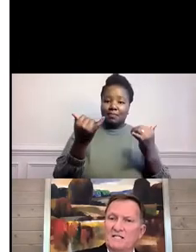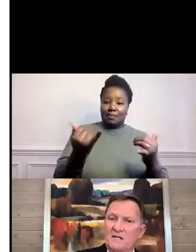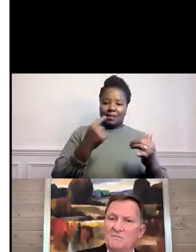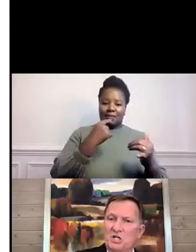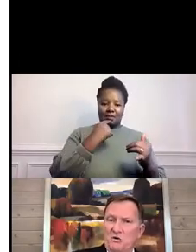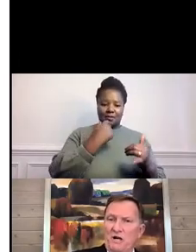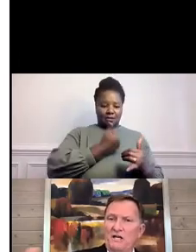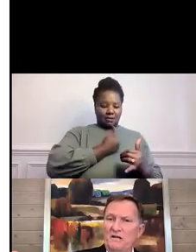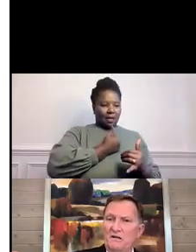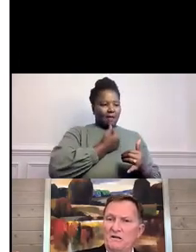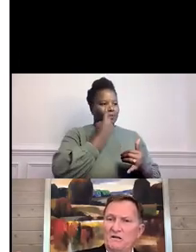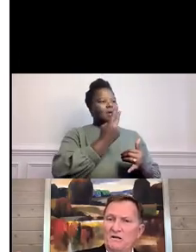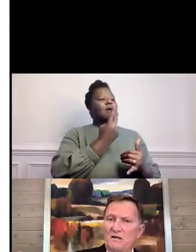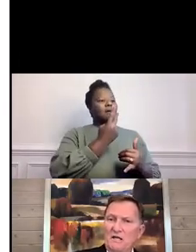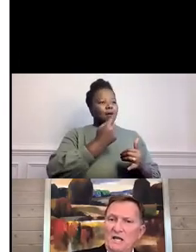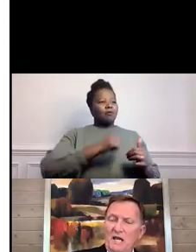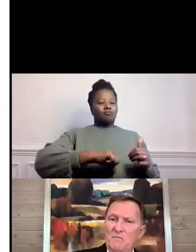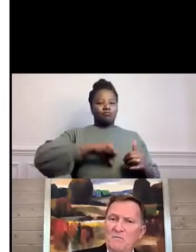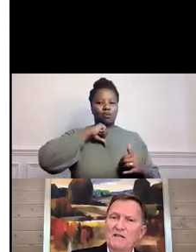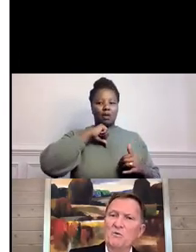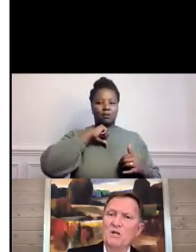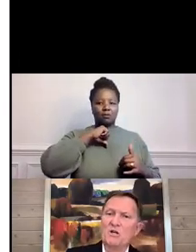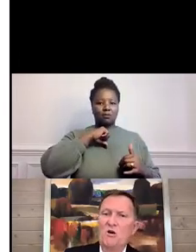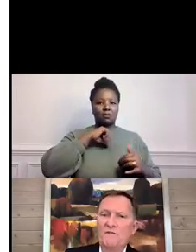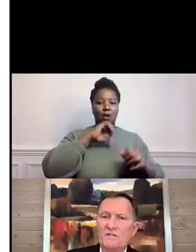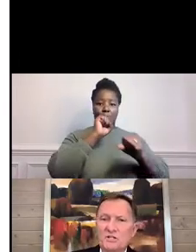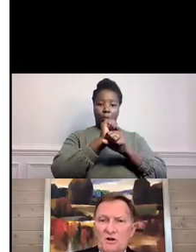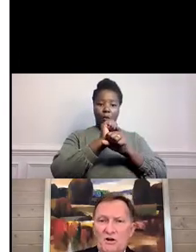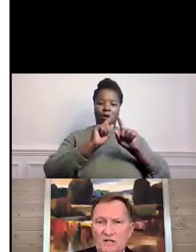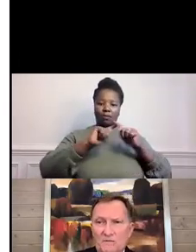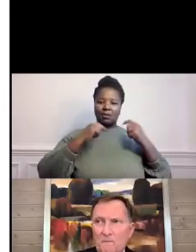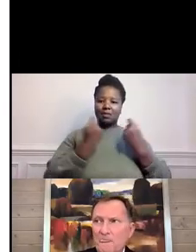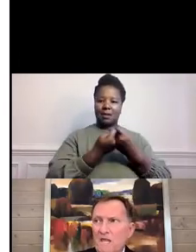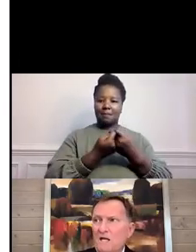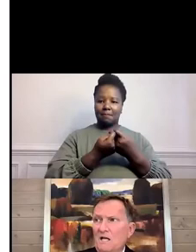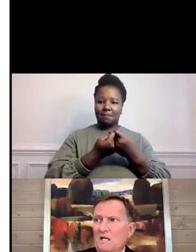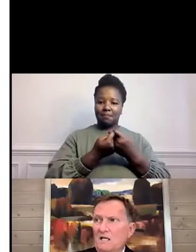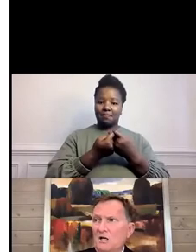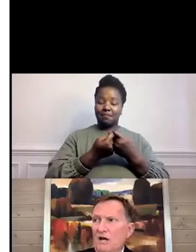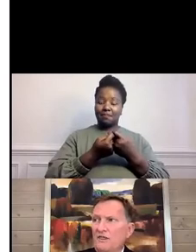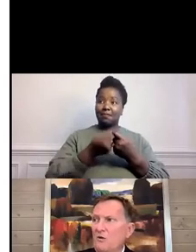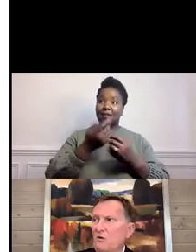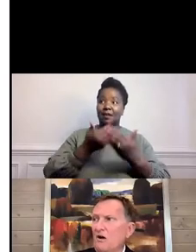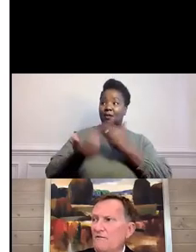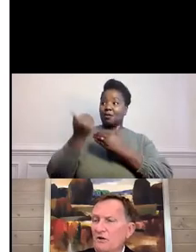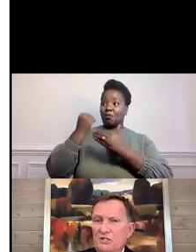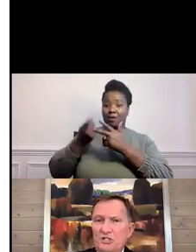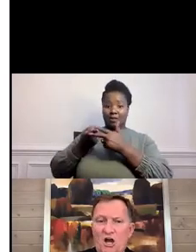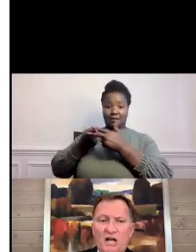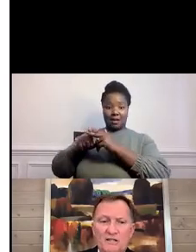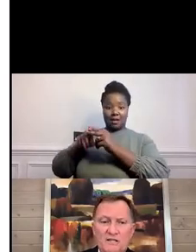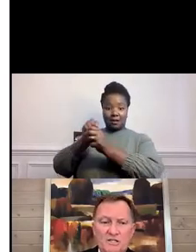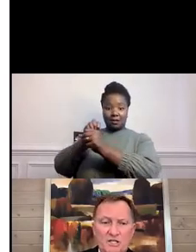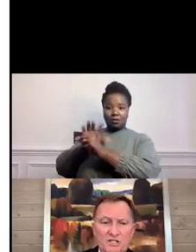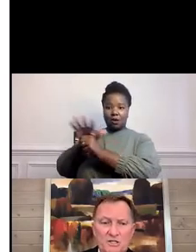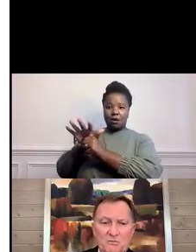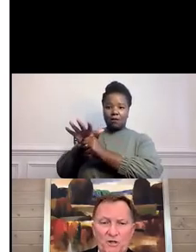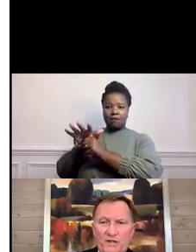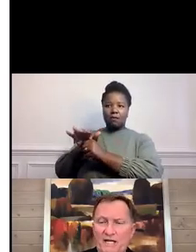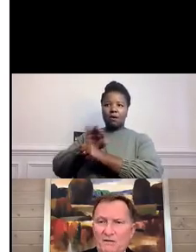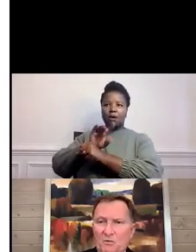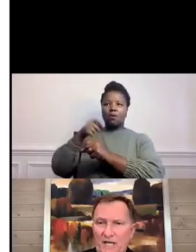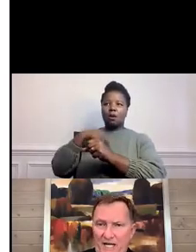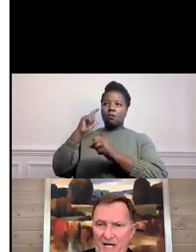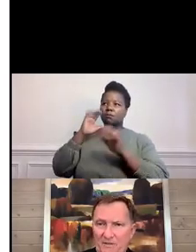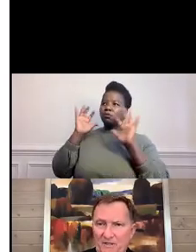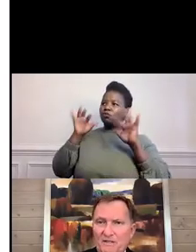and team-generated. And it meant that when COVID started, you know, I think we all felt a shock to the system when